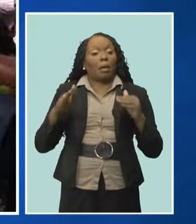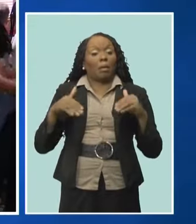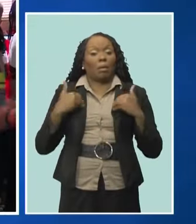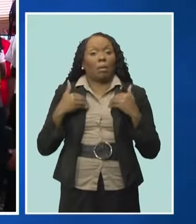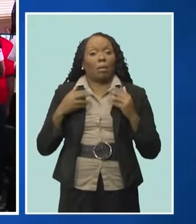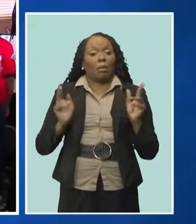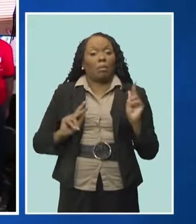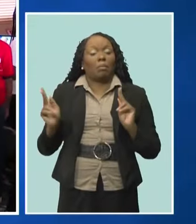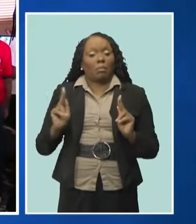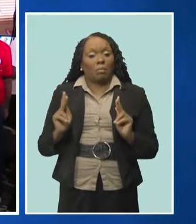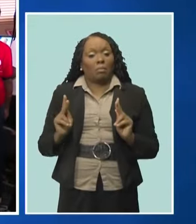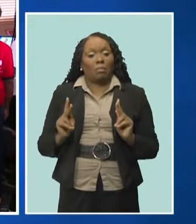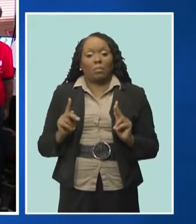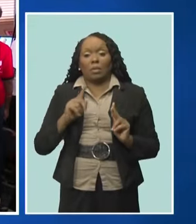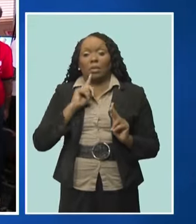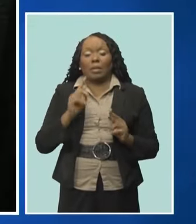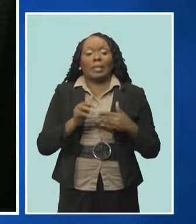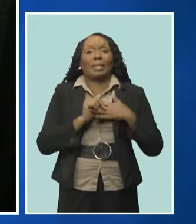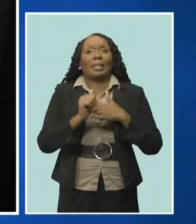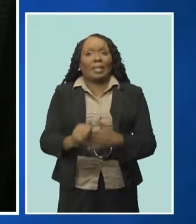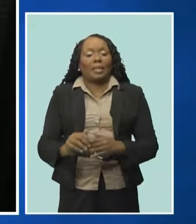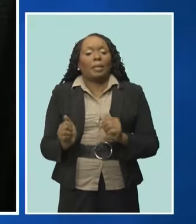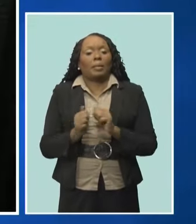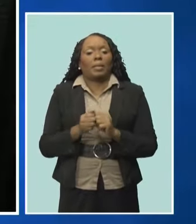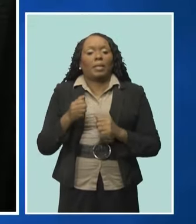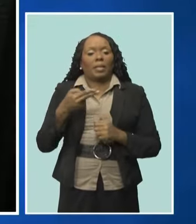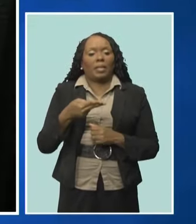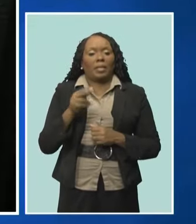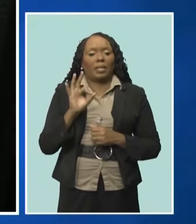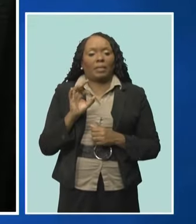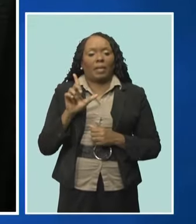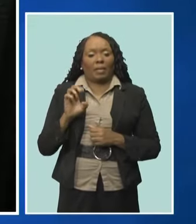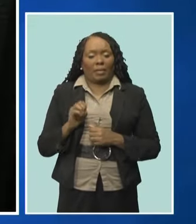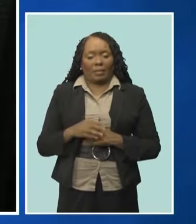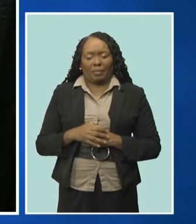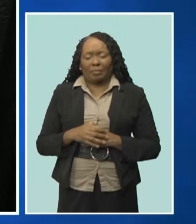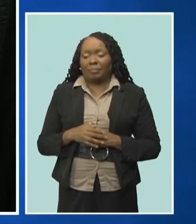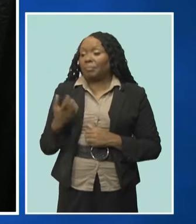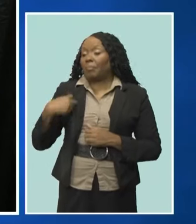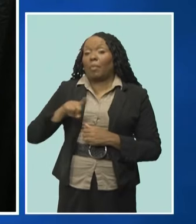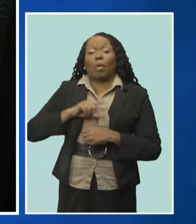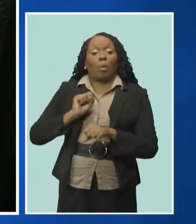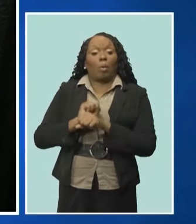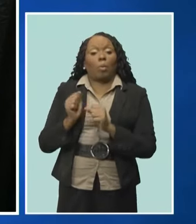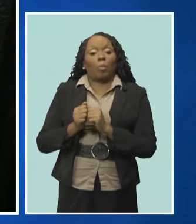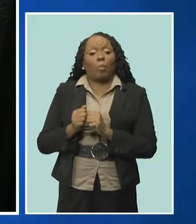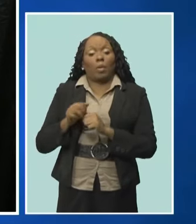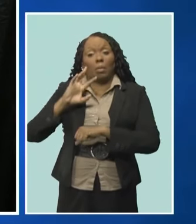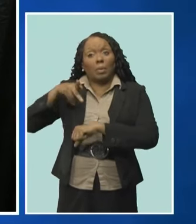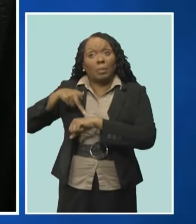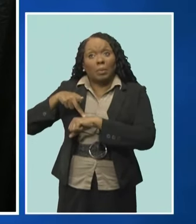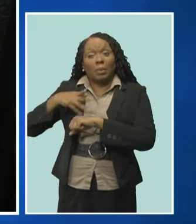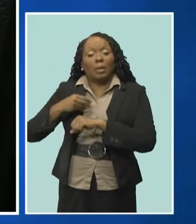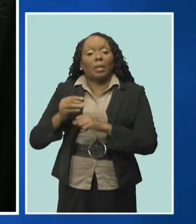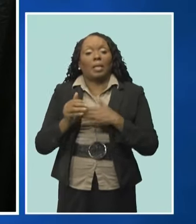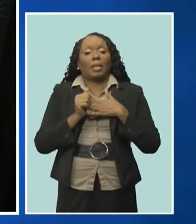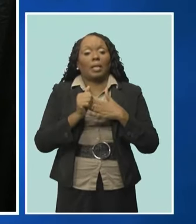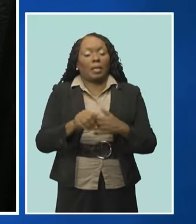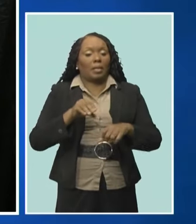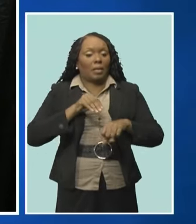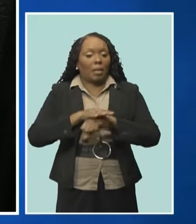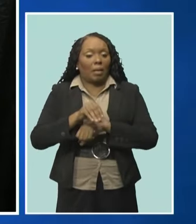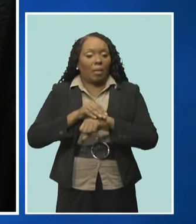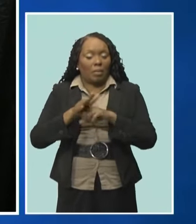HFLE class settings. We work really closely with the guidance counsellors and principals. The guidance counsellors are really our biggest allies.